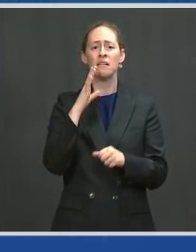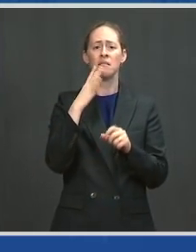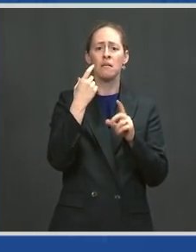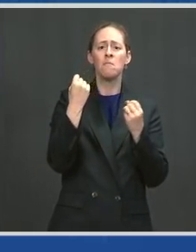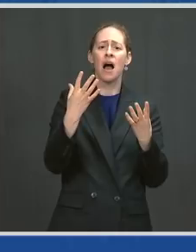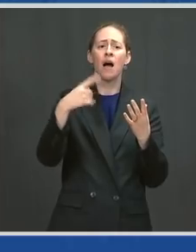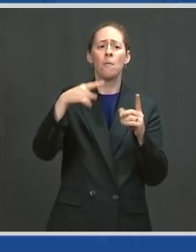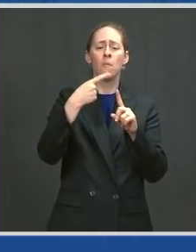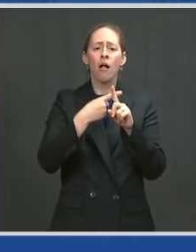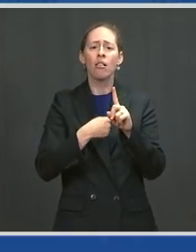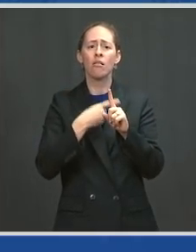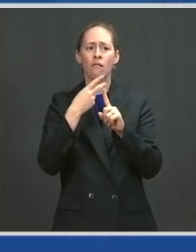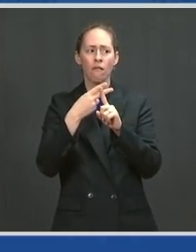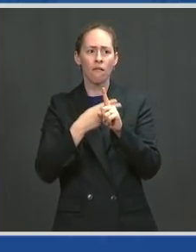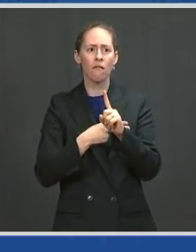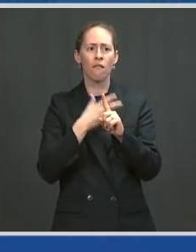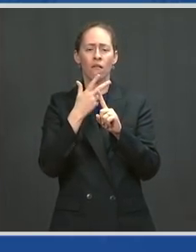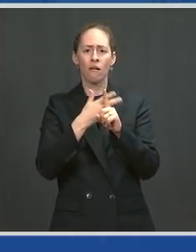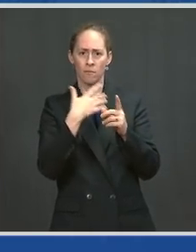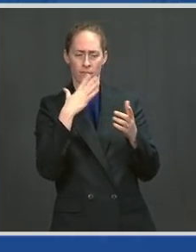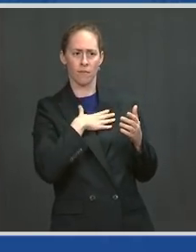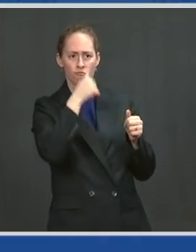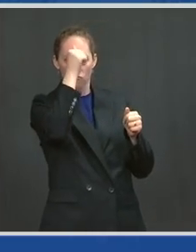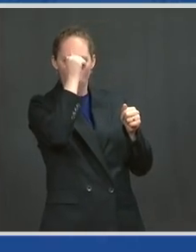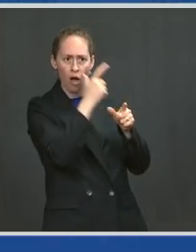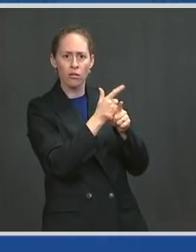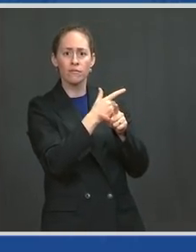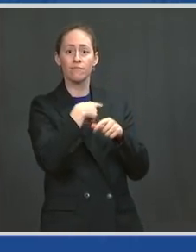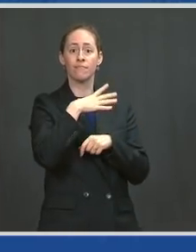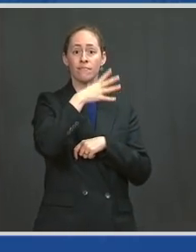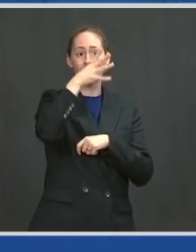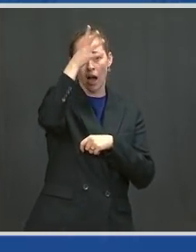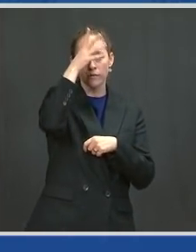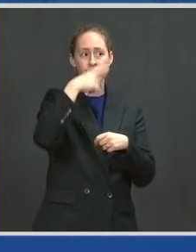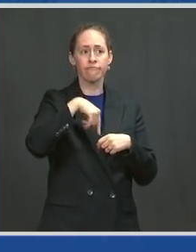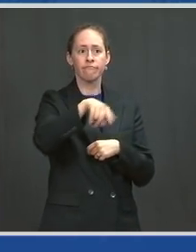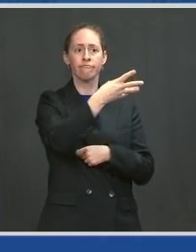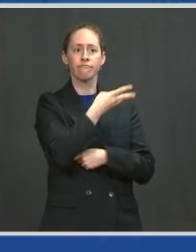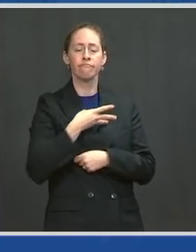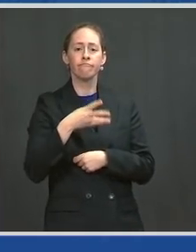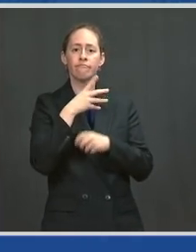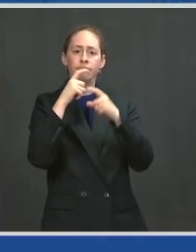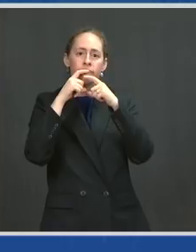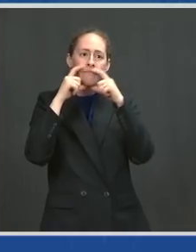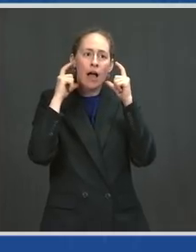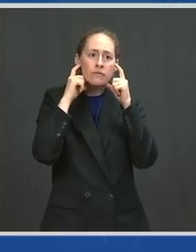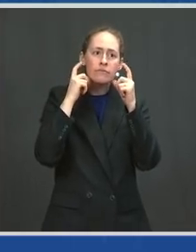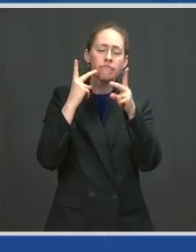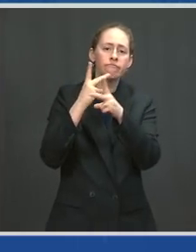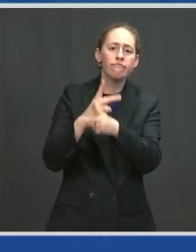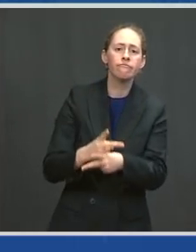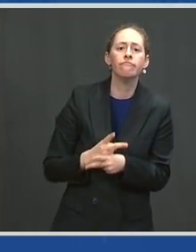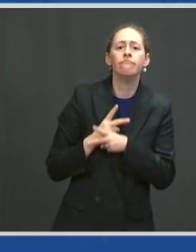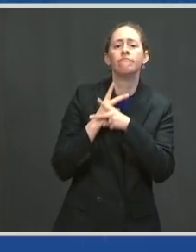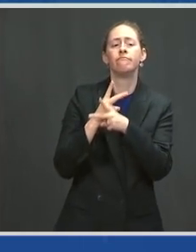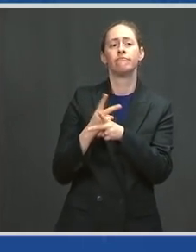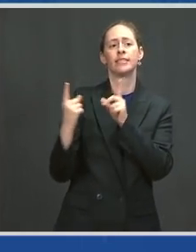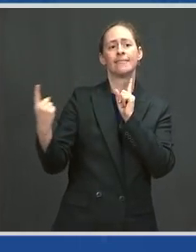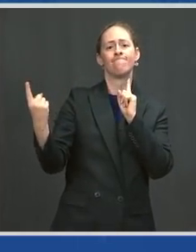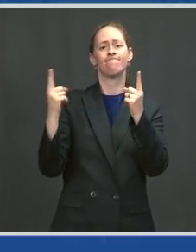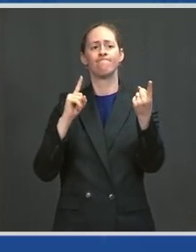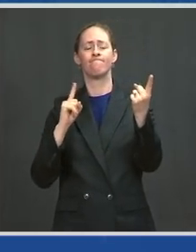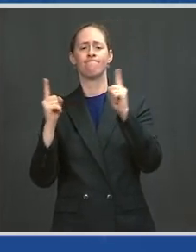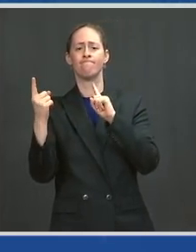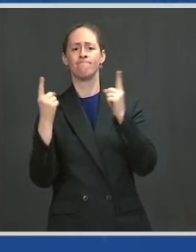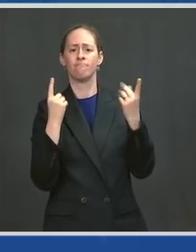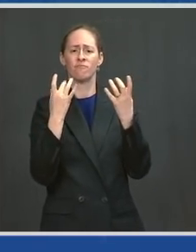we have masked up and kept our social distance to protect those who we love. And we